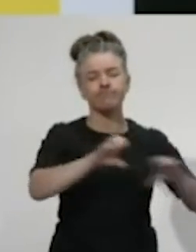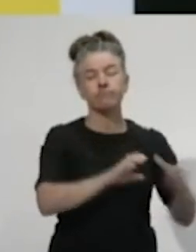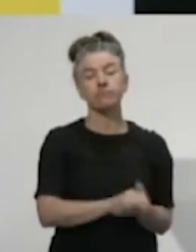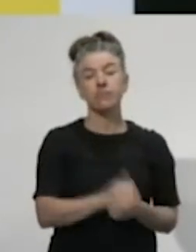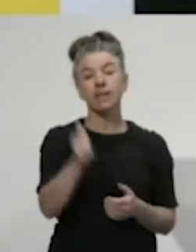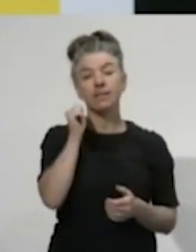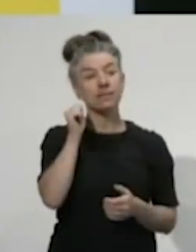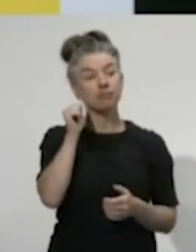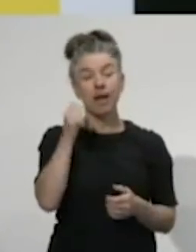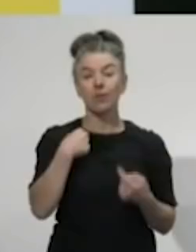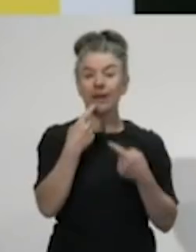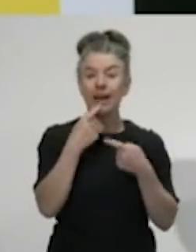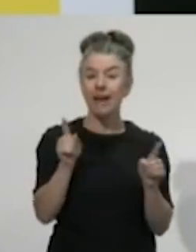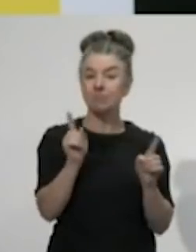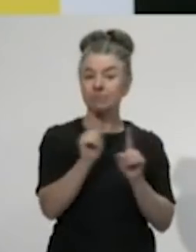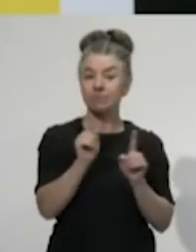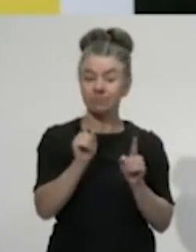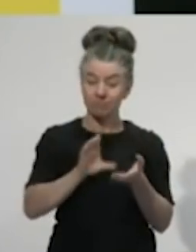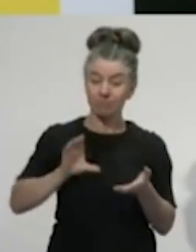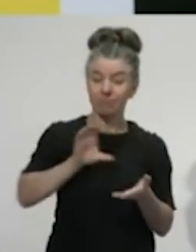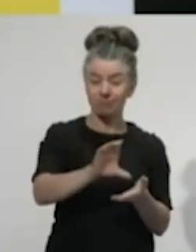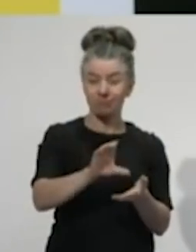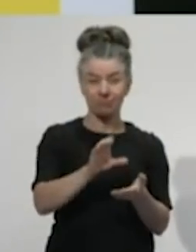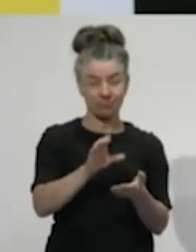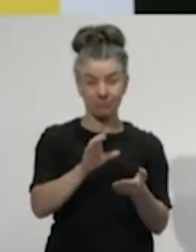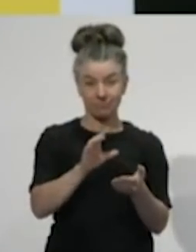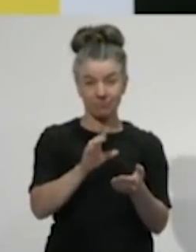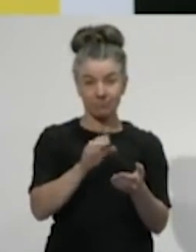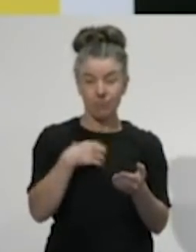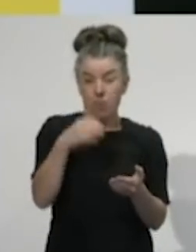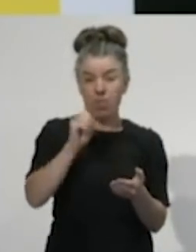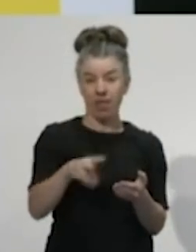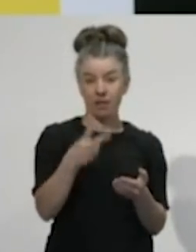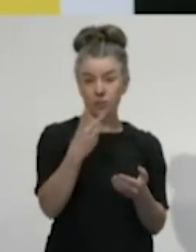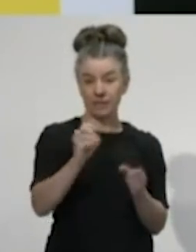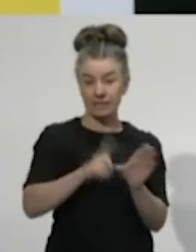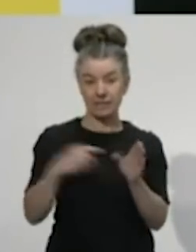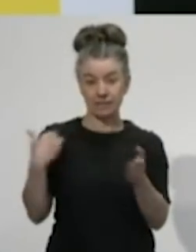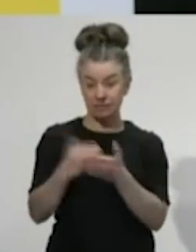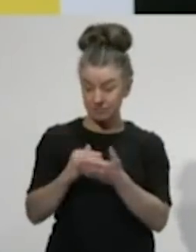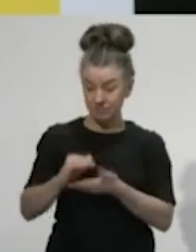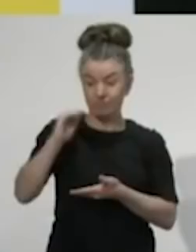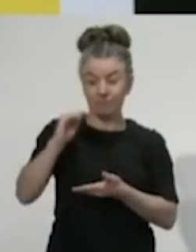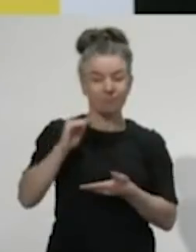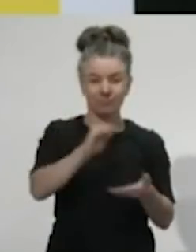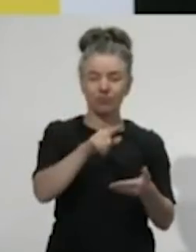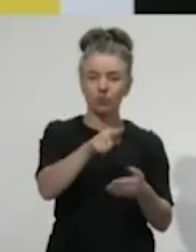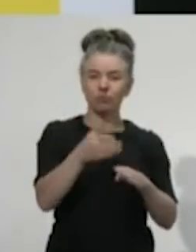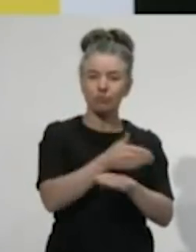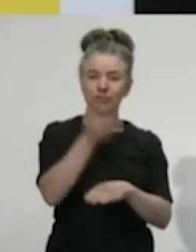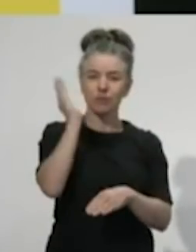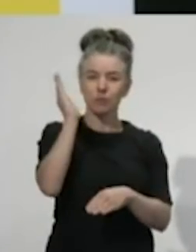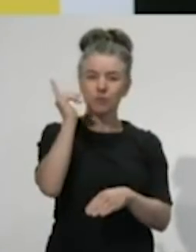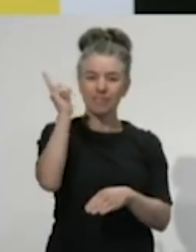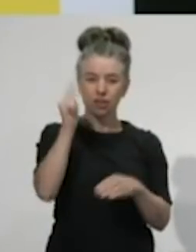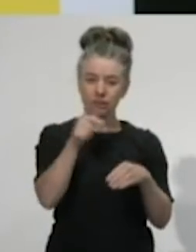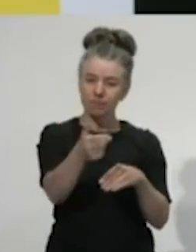biggest investment in health funding in two decades. It's why on Monday we delivered pay equity for early childhood teachers. It's why one